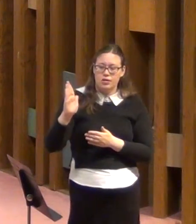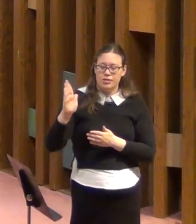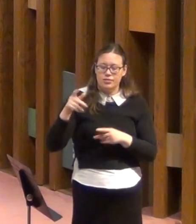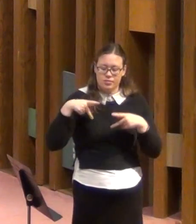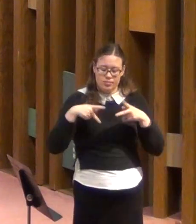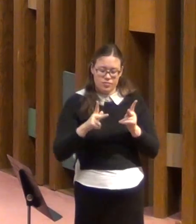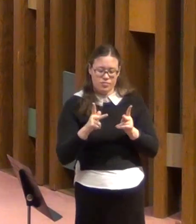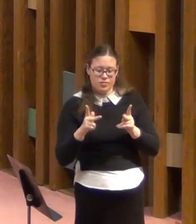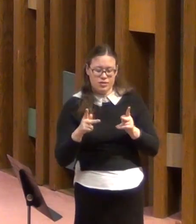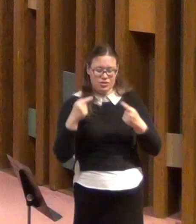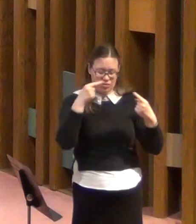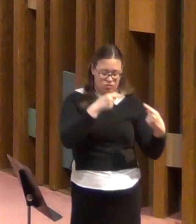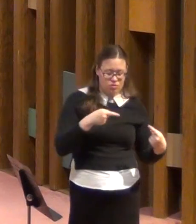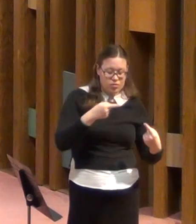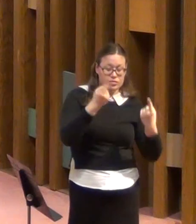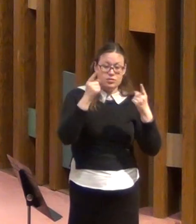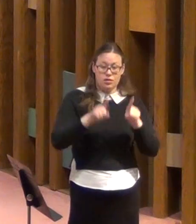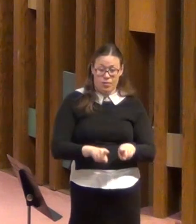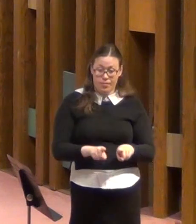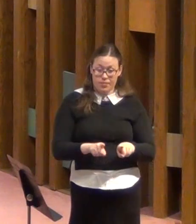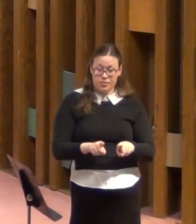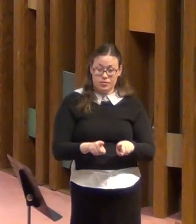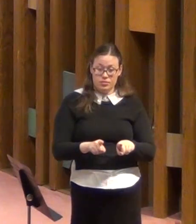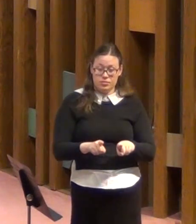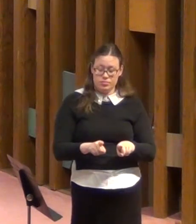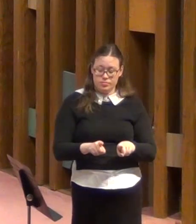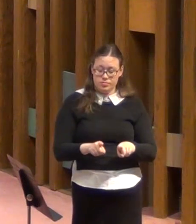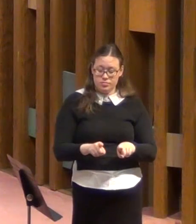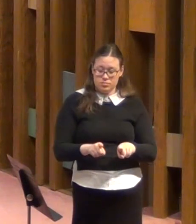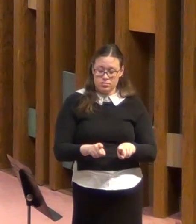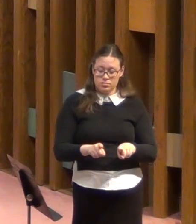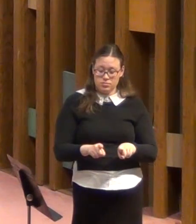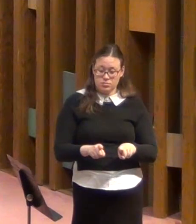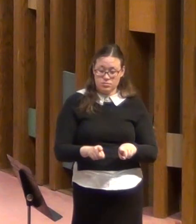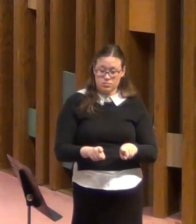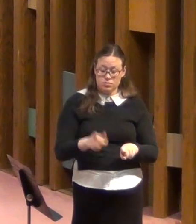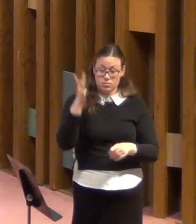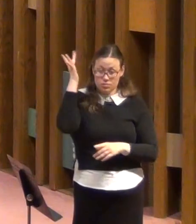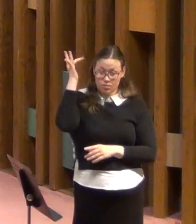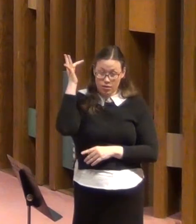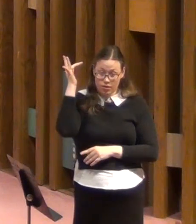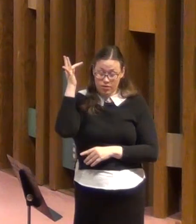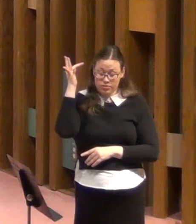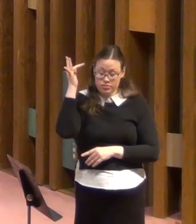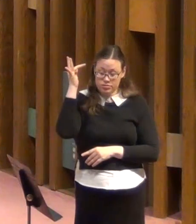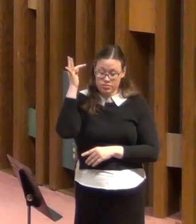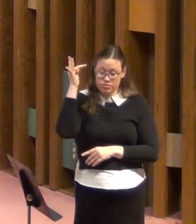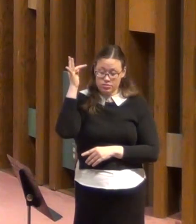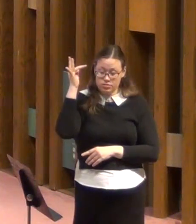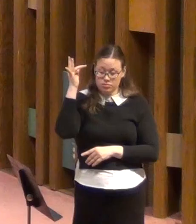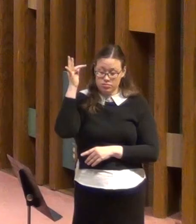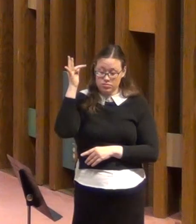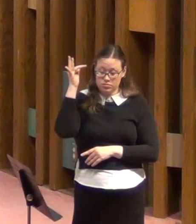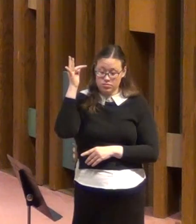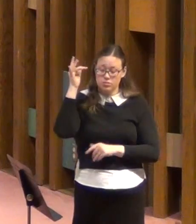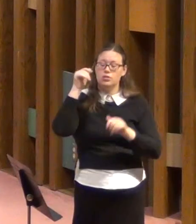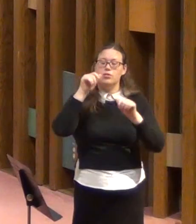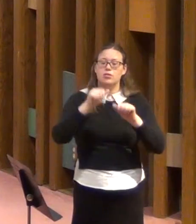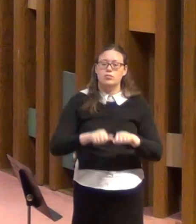things that are unwelcome, things that are difficult, is so that we might be